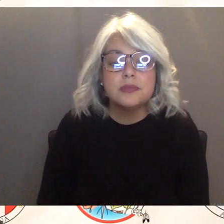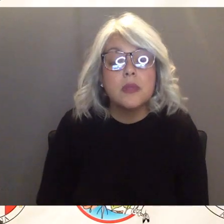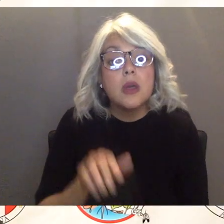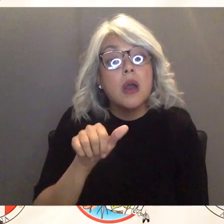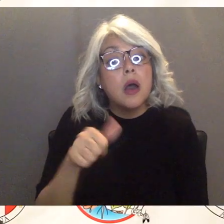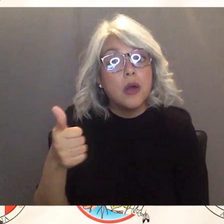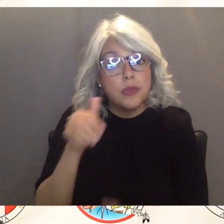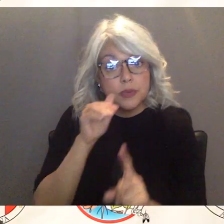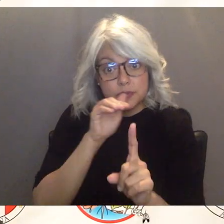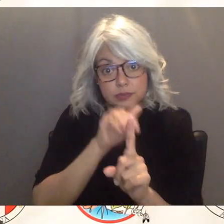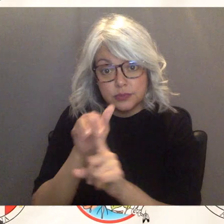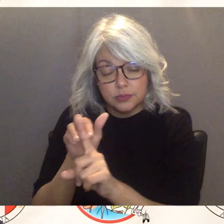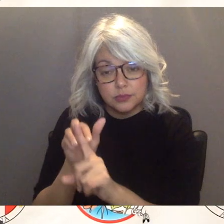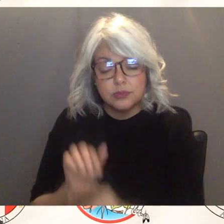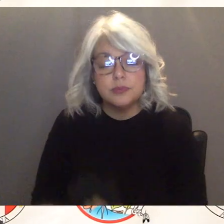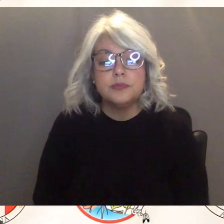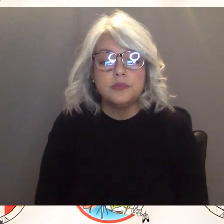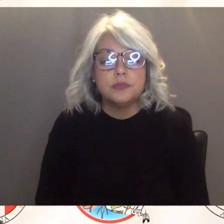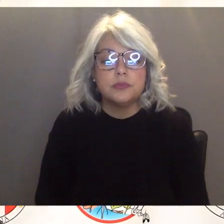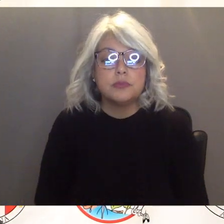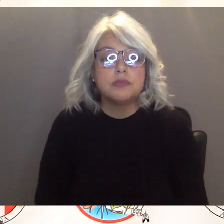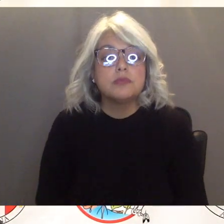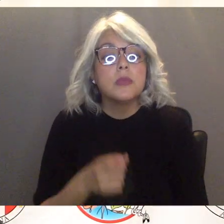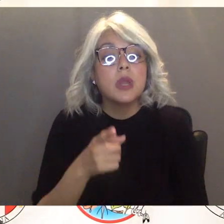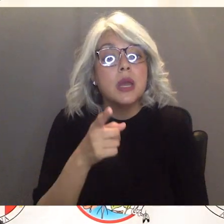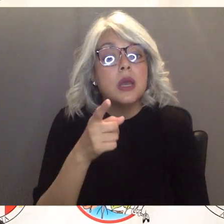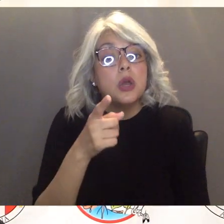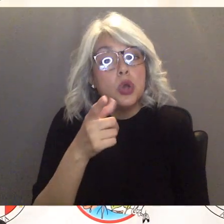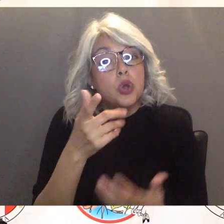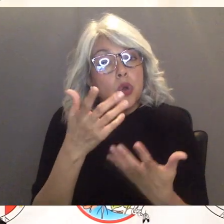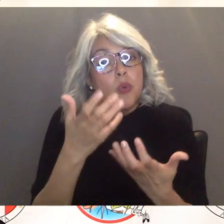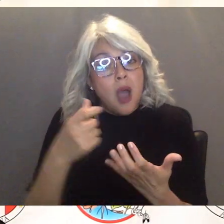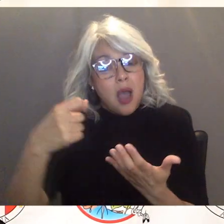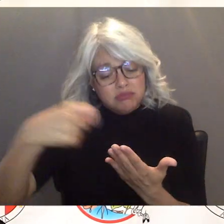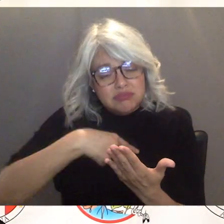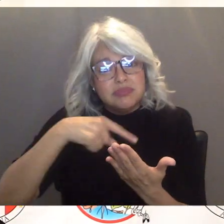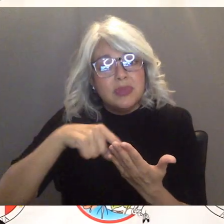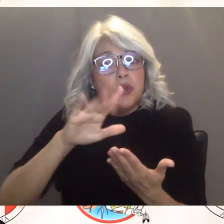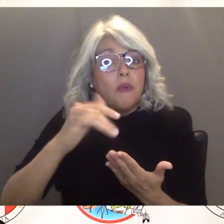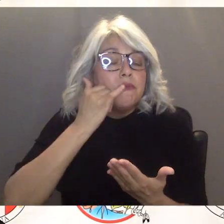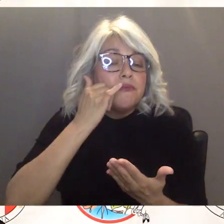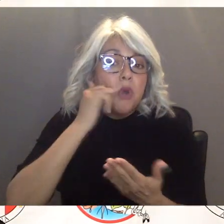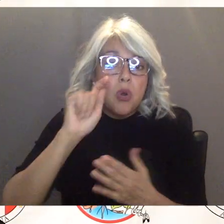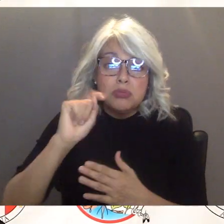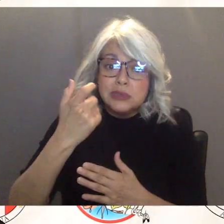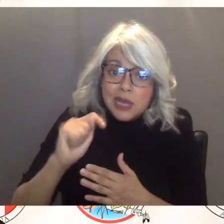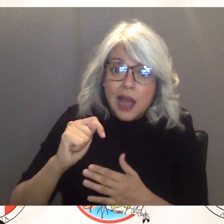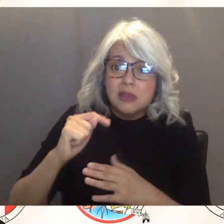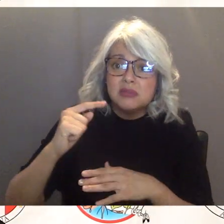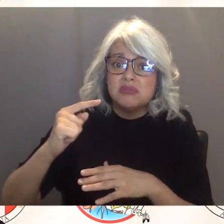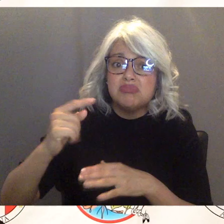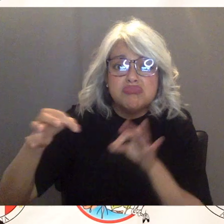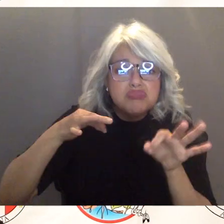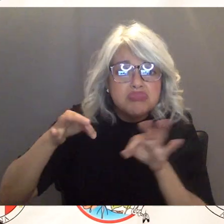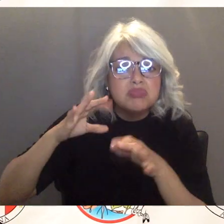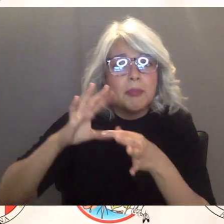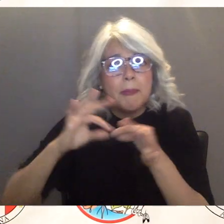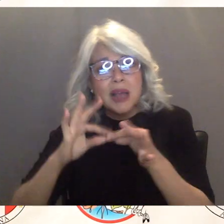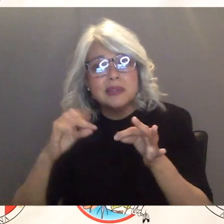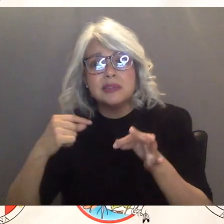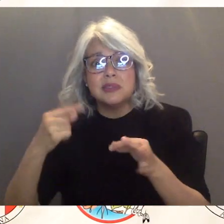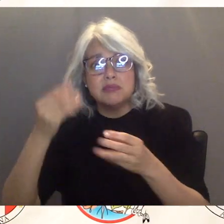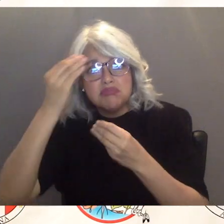is that um to receive the messages and a lot of things that we talk about um you can you can text